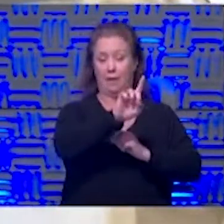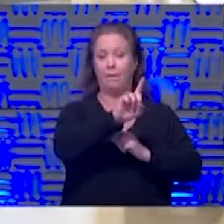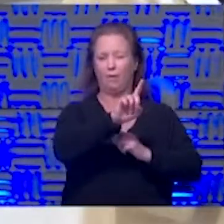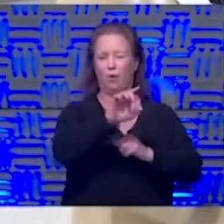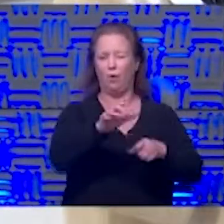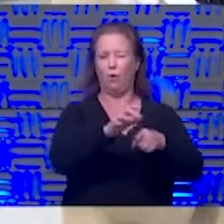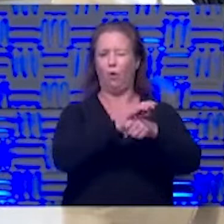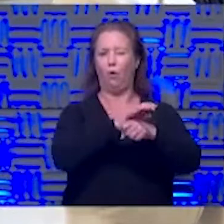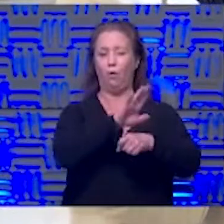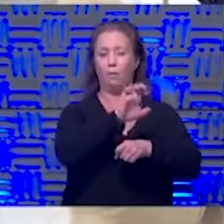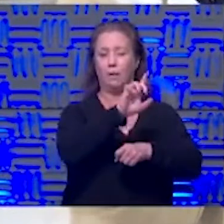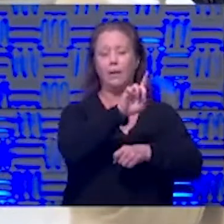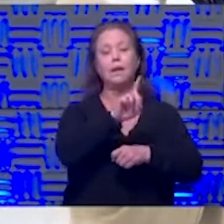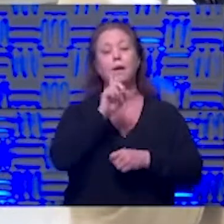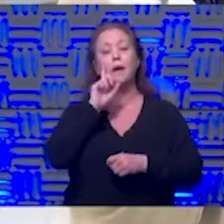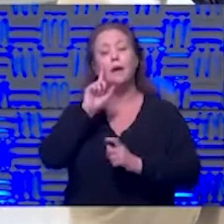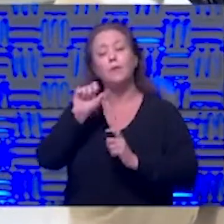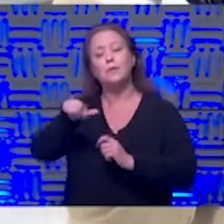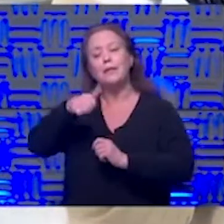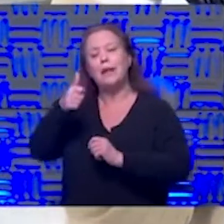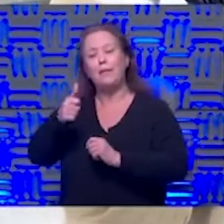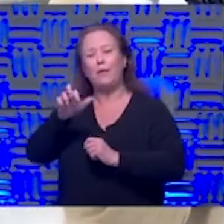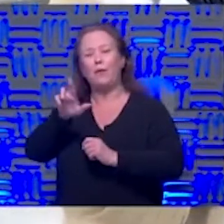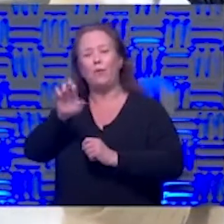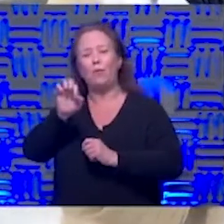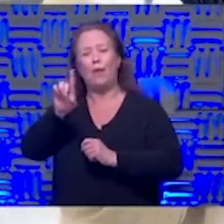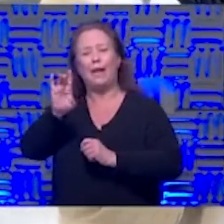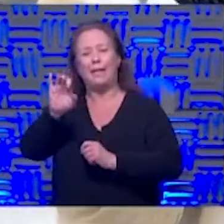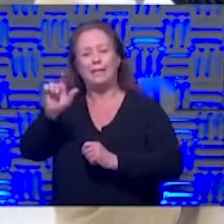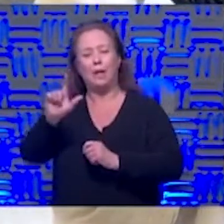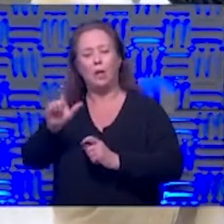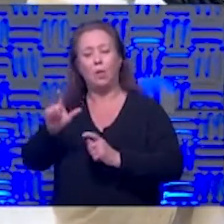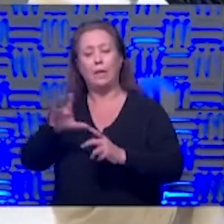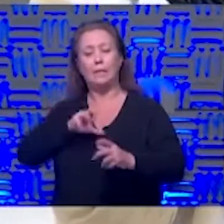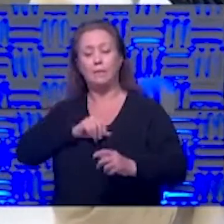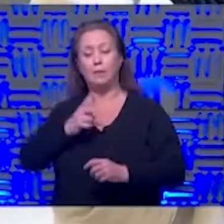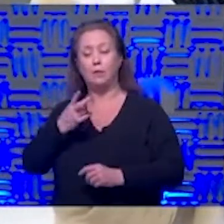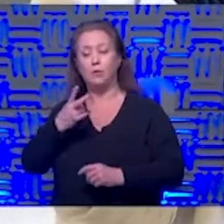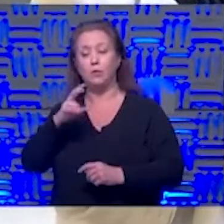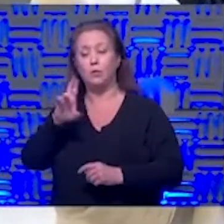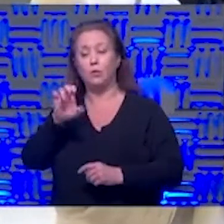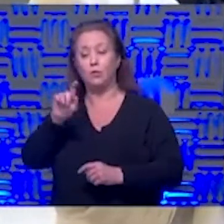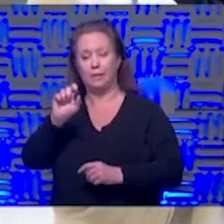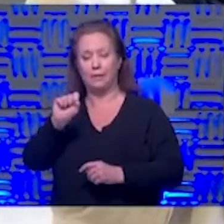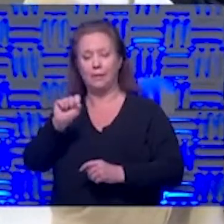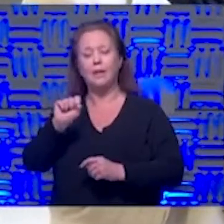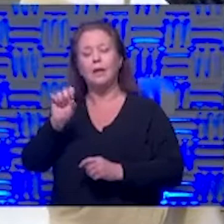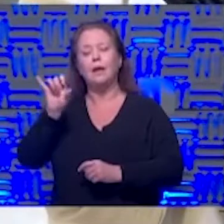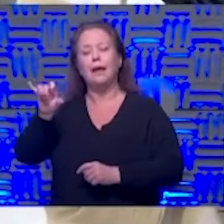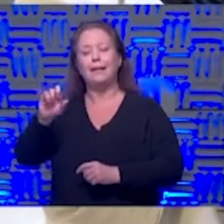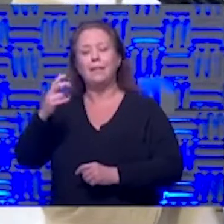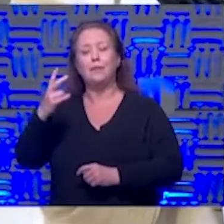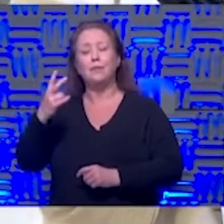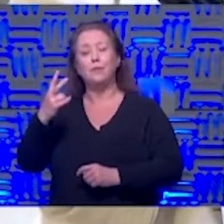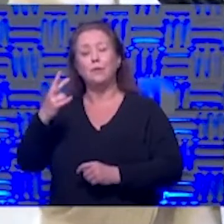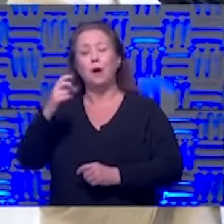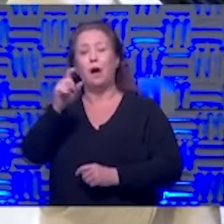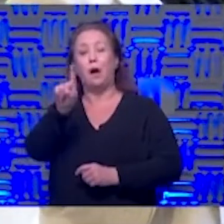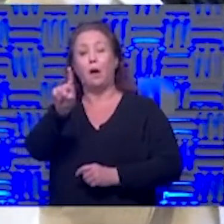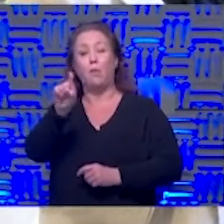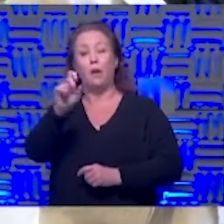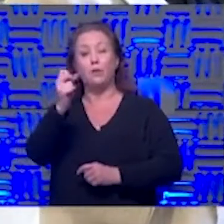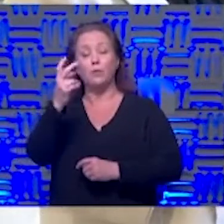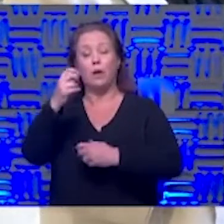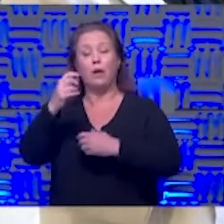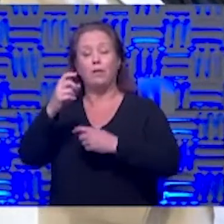we take it's called double red cell donation we take two units of blood so that'd be 112 days we re-infuse you back your platelet